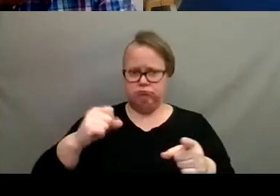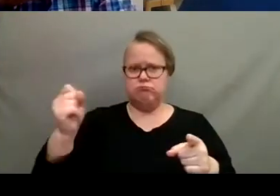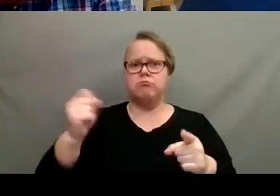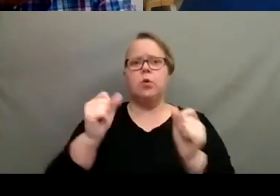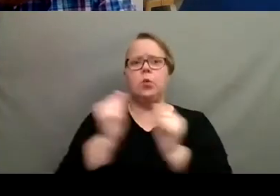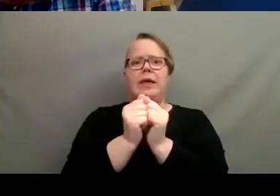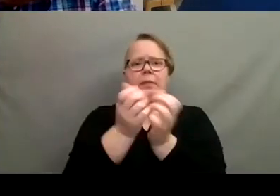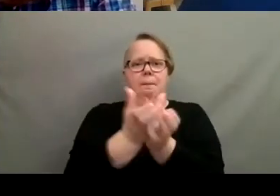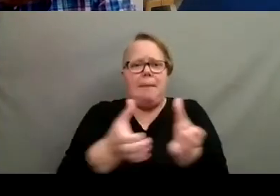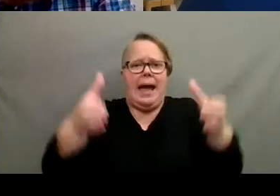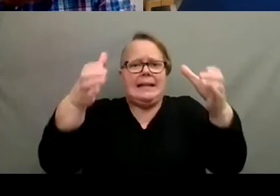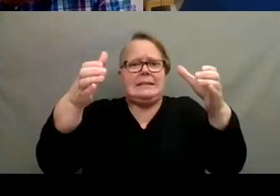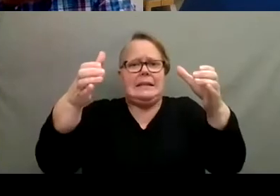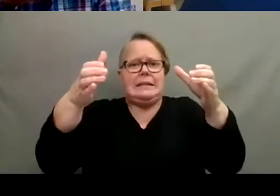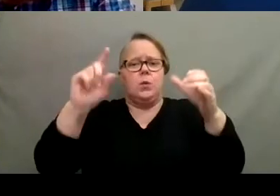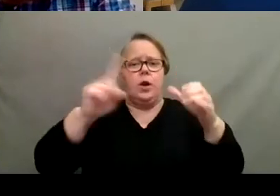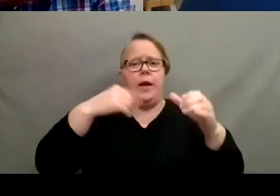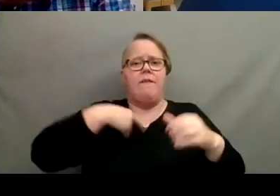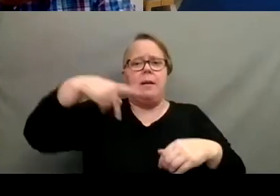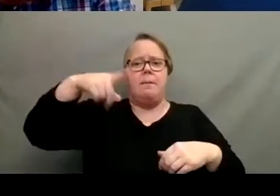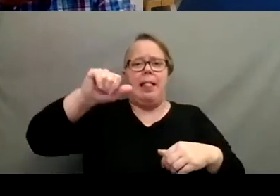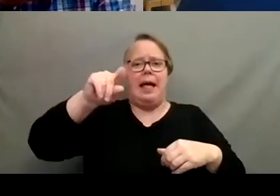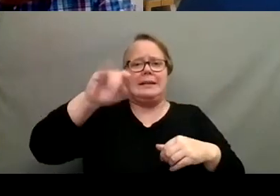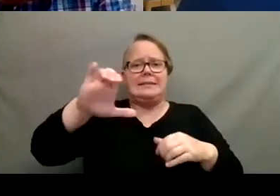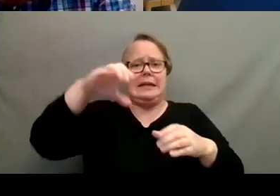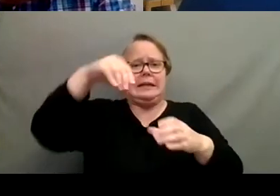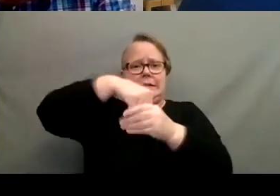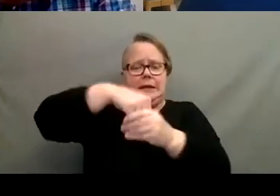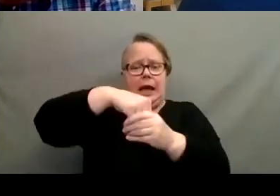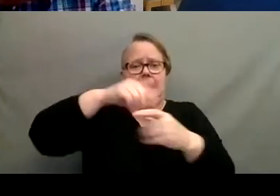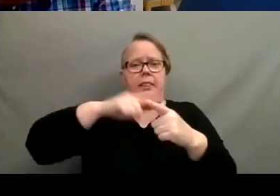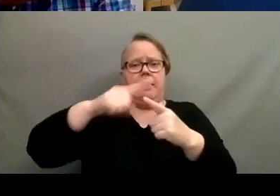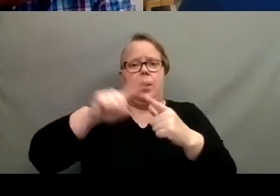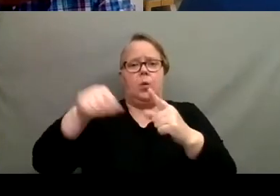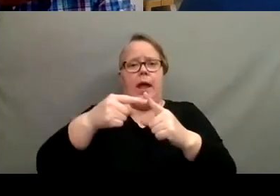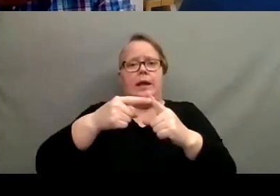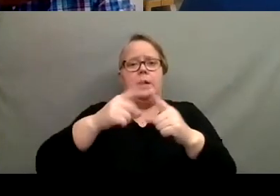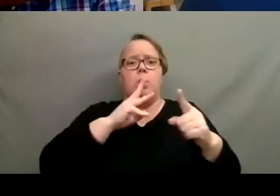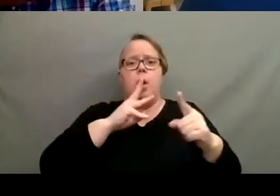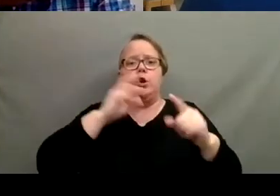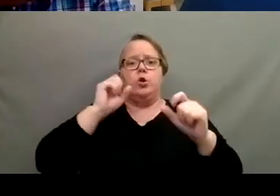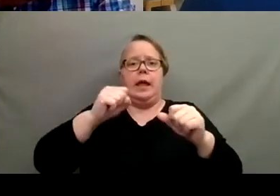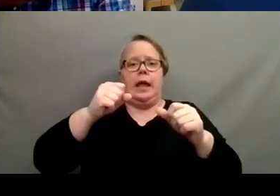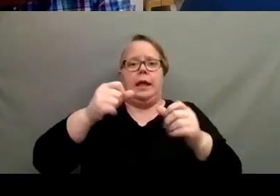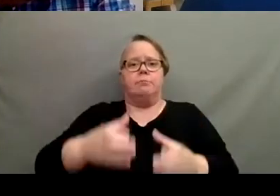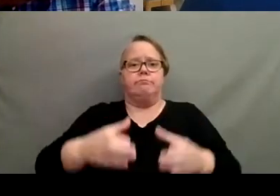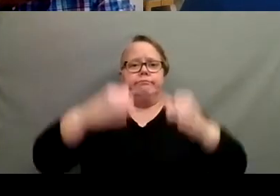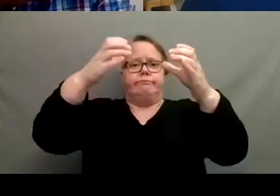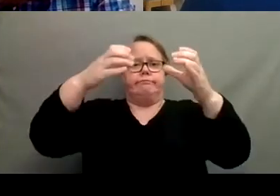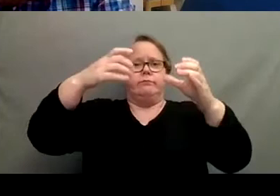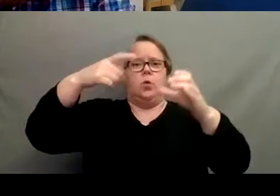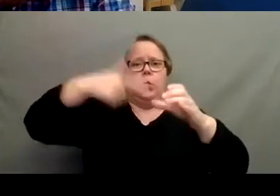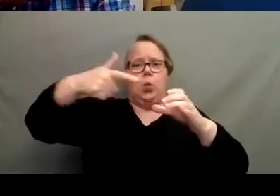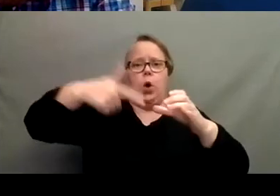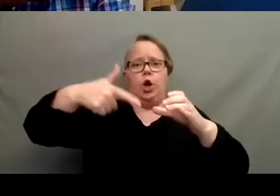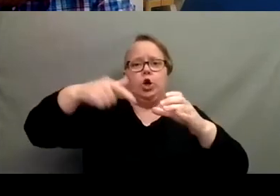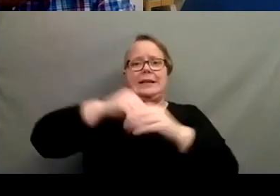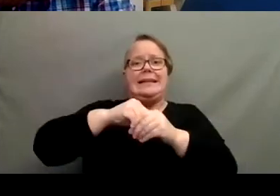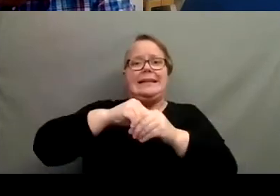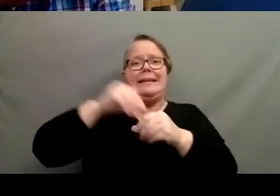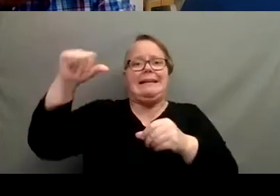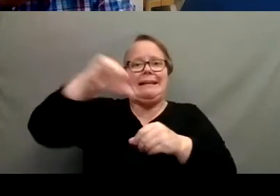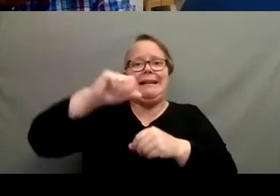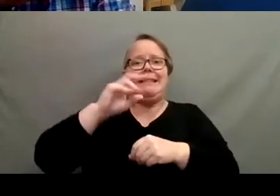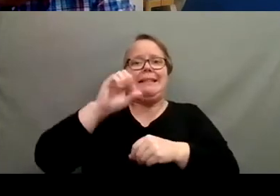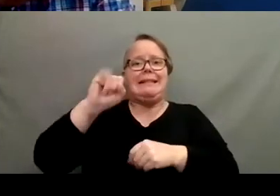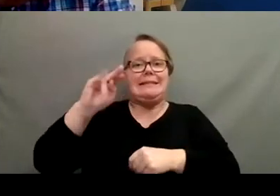baskets where you, you put the plastic container inside. And then when it comes to watering, you can pull out the plant, water in the sink, and then put it back